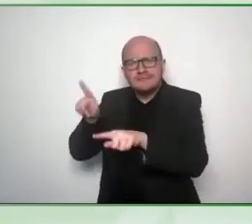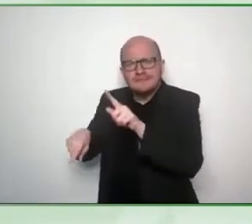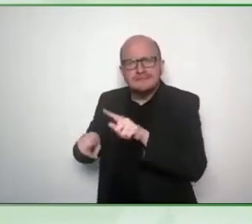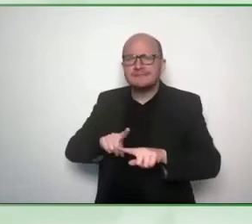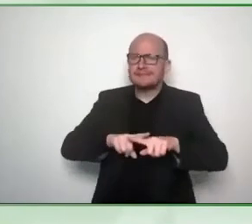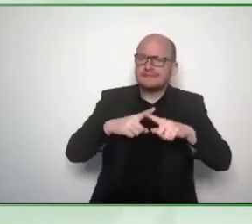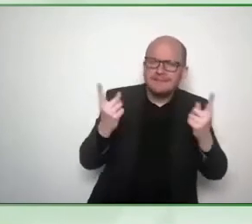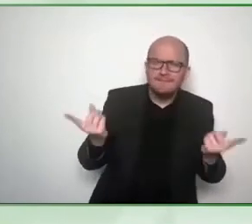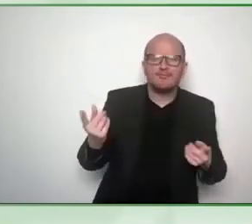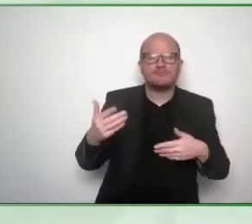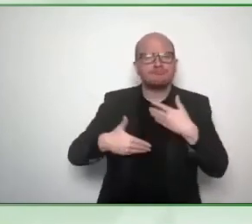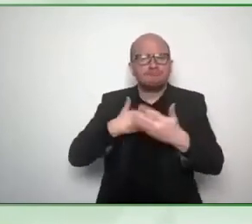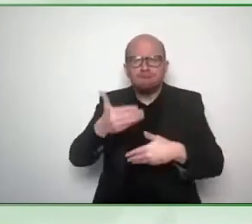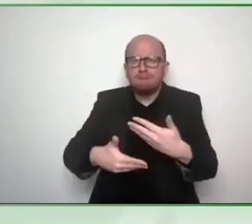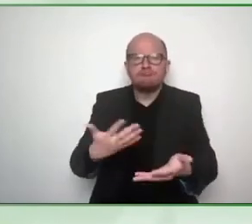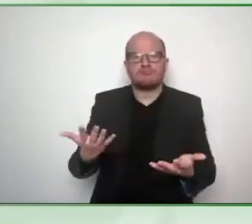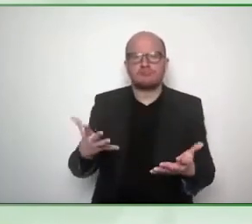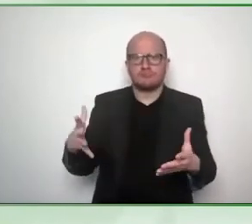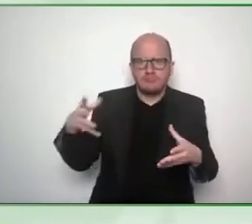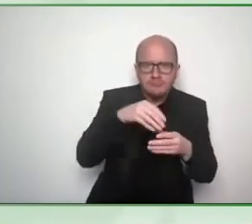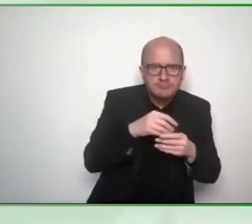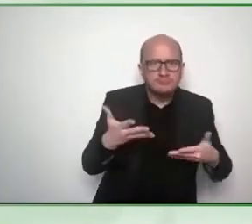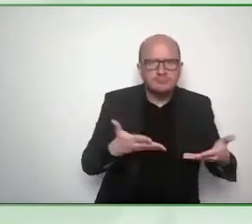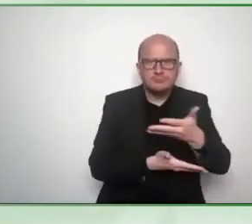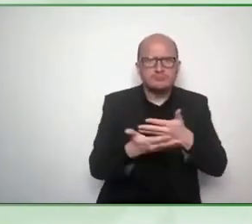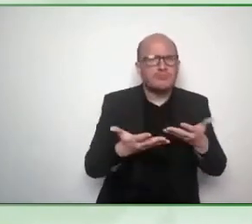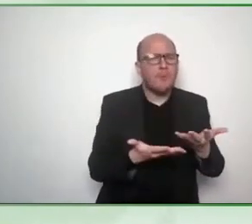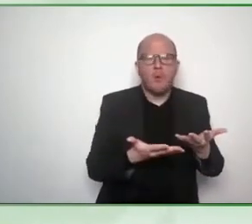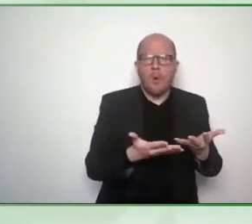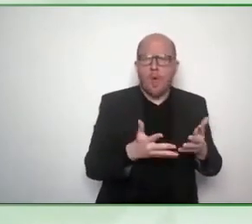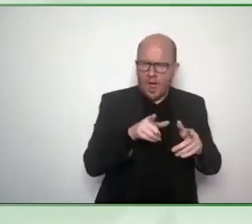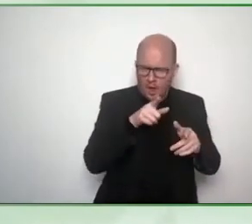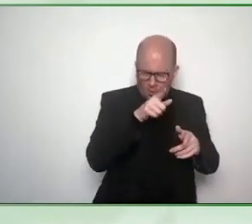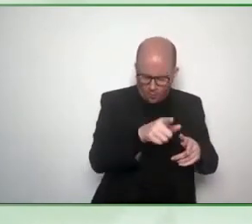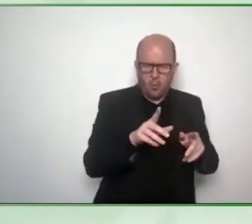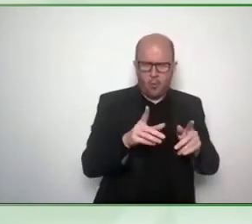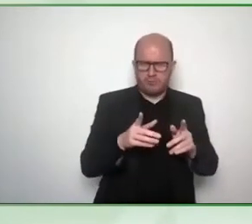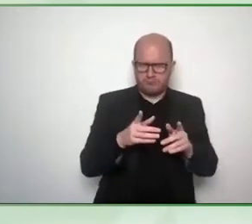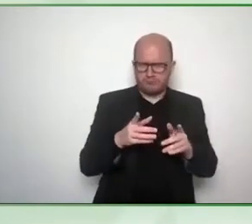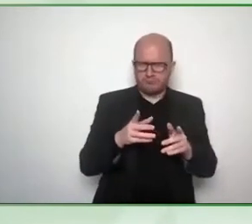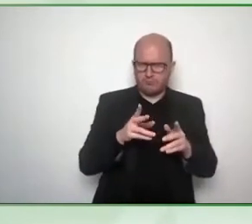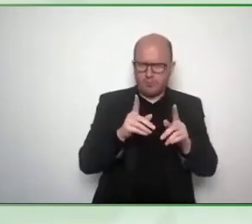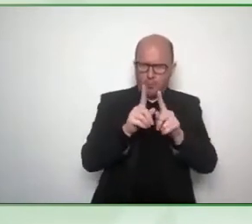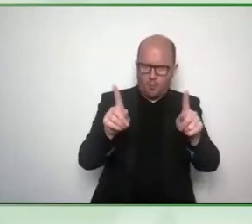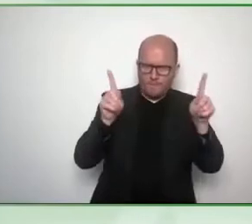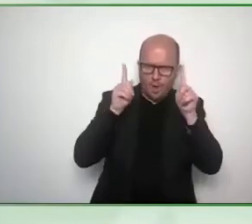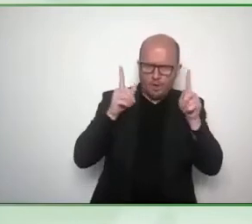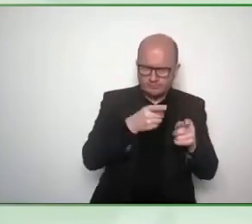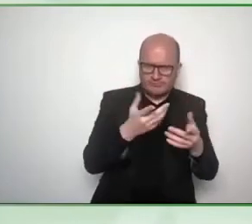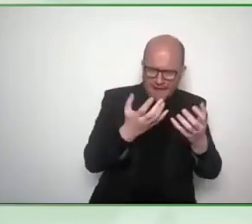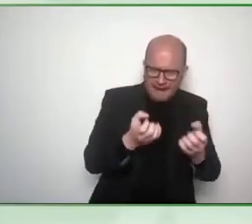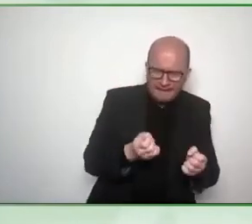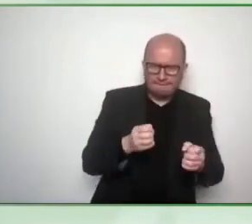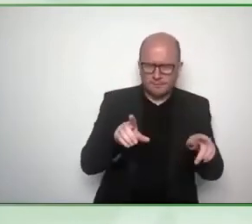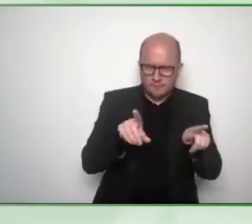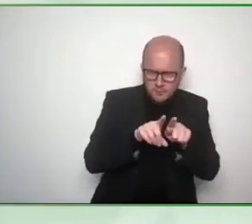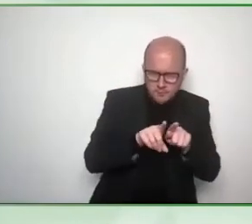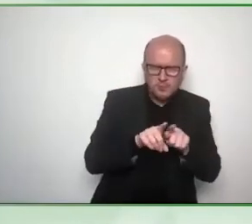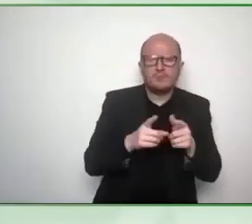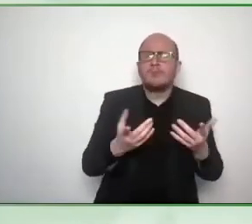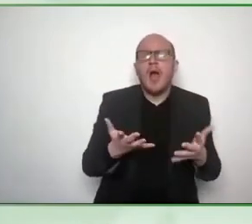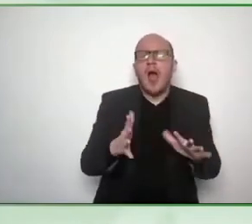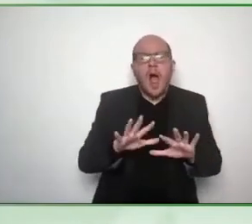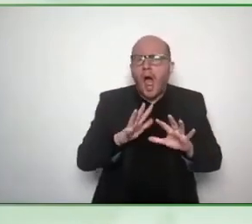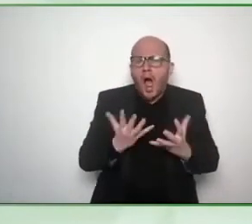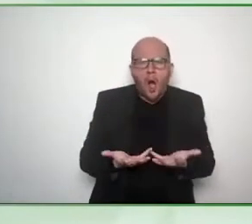or managers that are hearing us now great so uh universal design is my absolute favorite topic this is something that